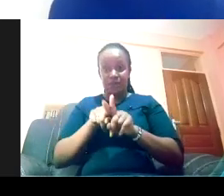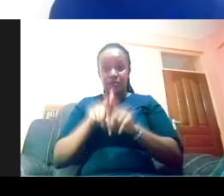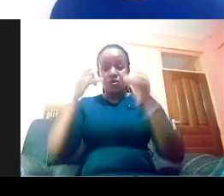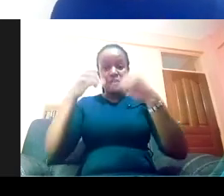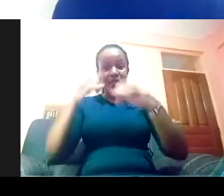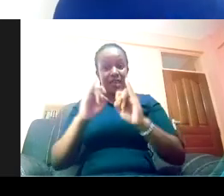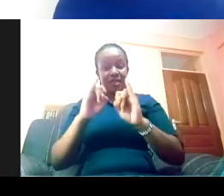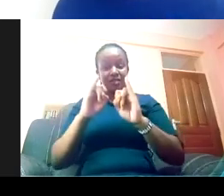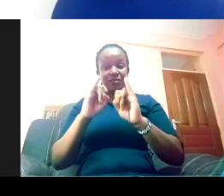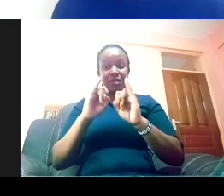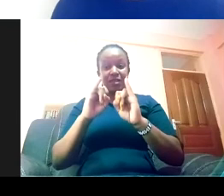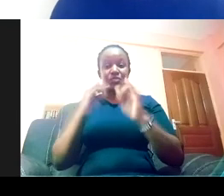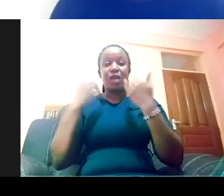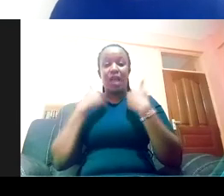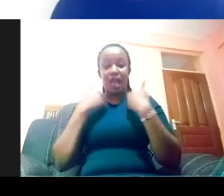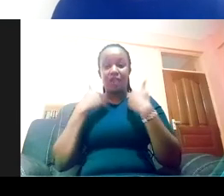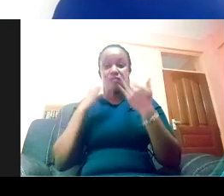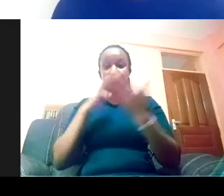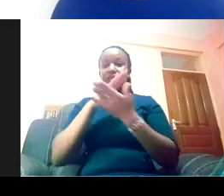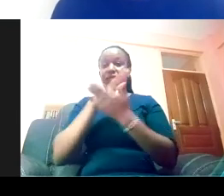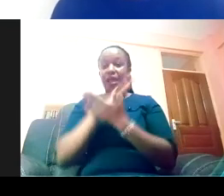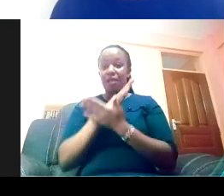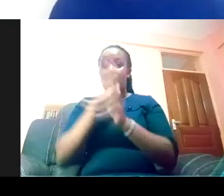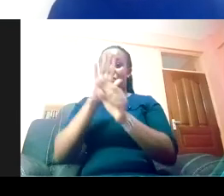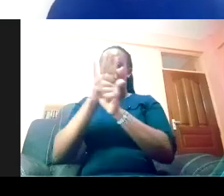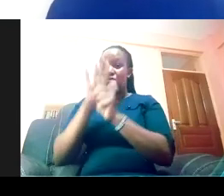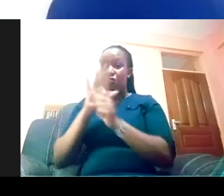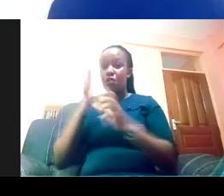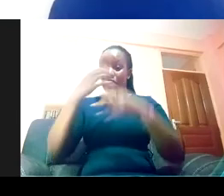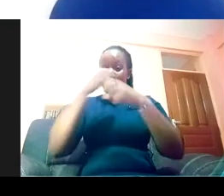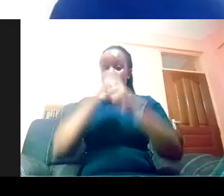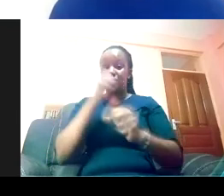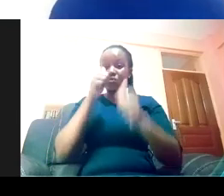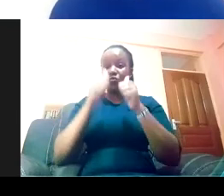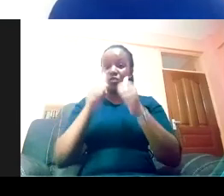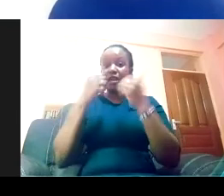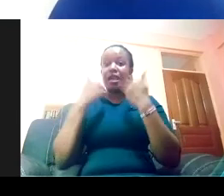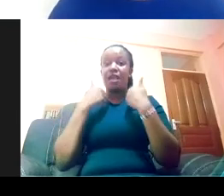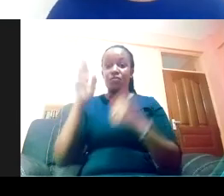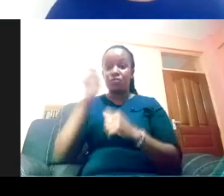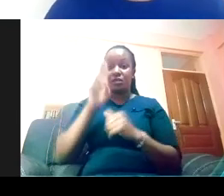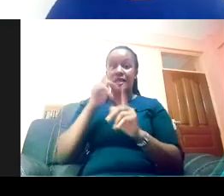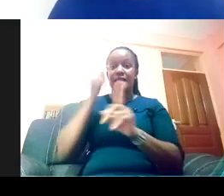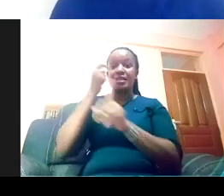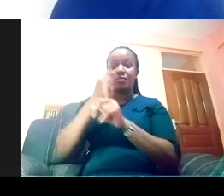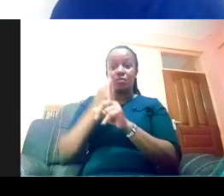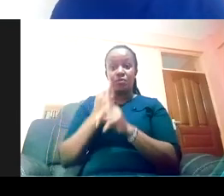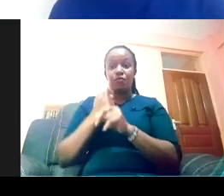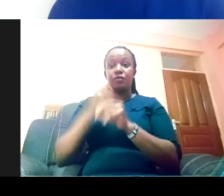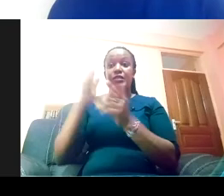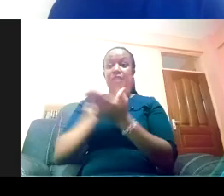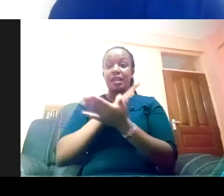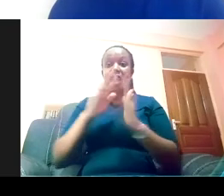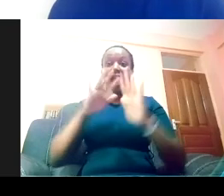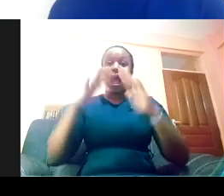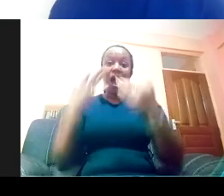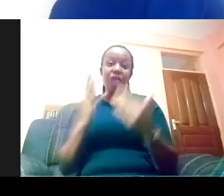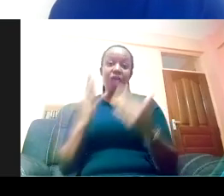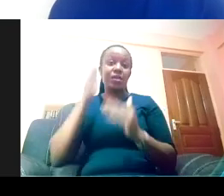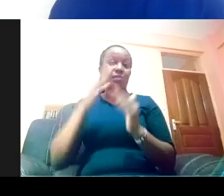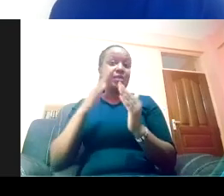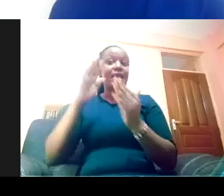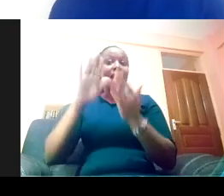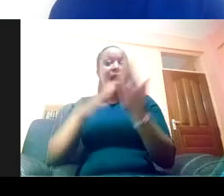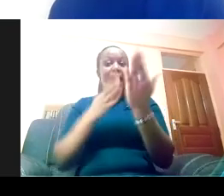racism statements that a lot of organizations have put out, in terms of sharing how you'll be applying that anti-Black